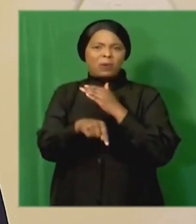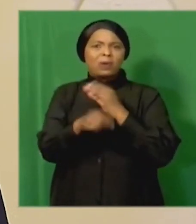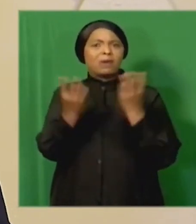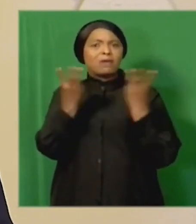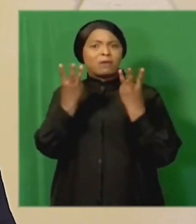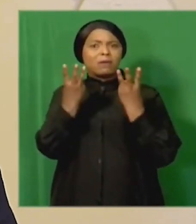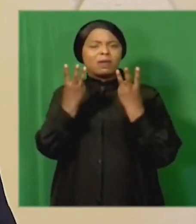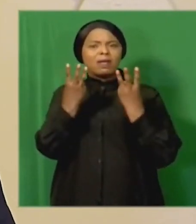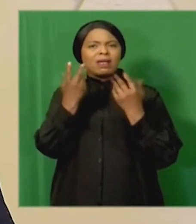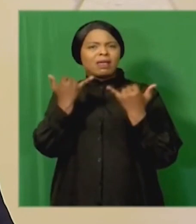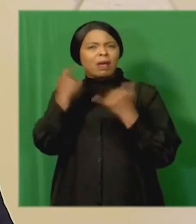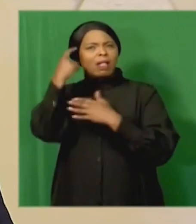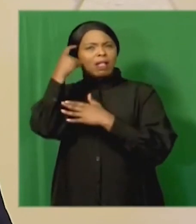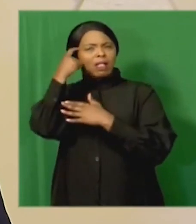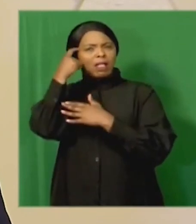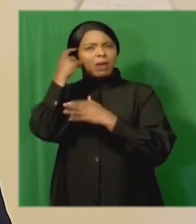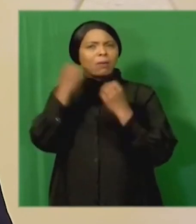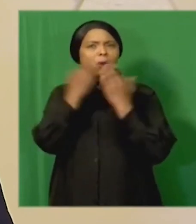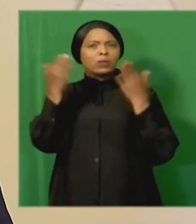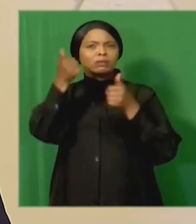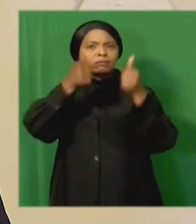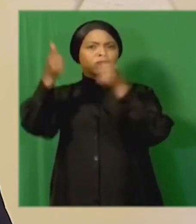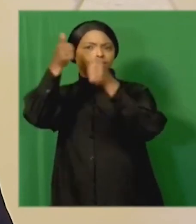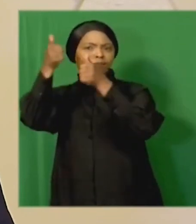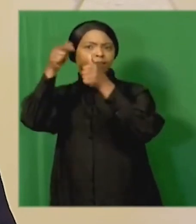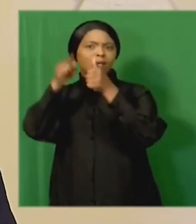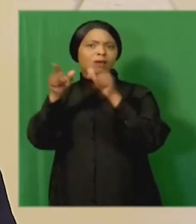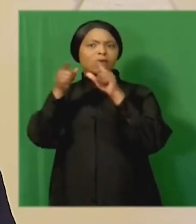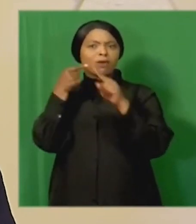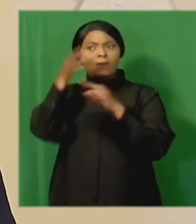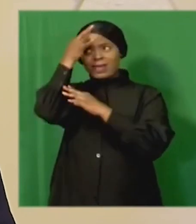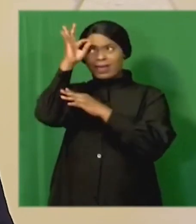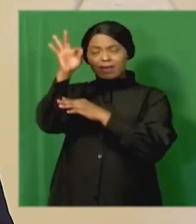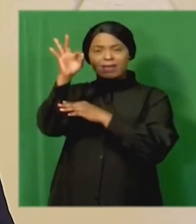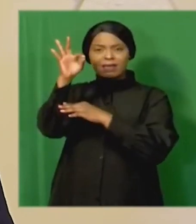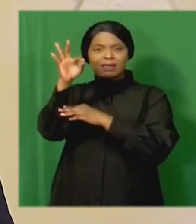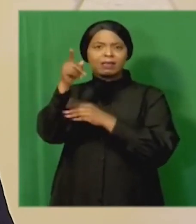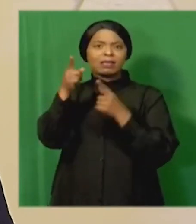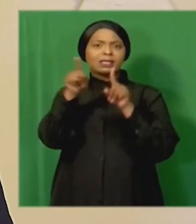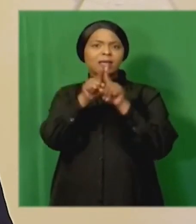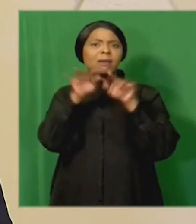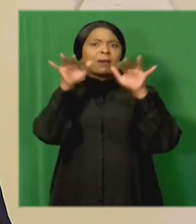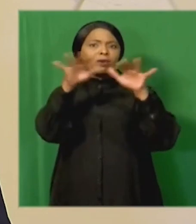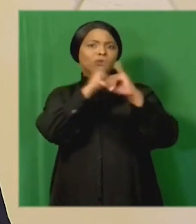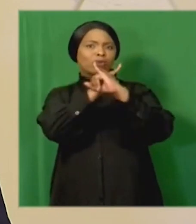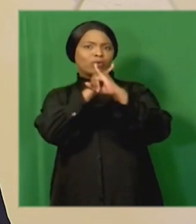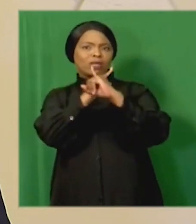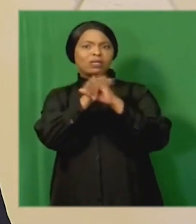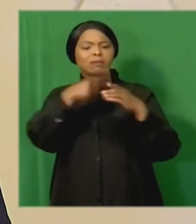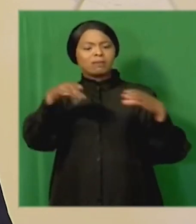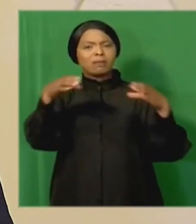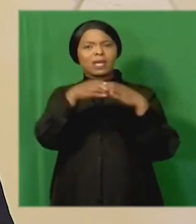imagined that from among the leadership of our public institutions, from within our business circles,